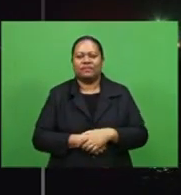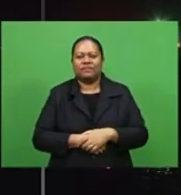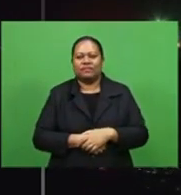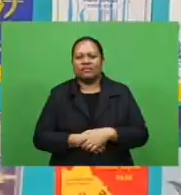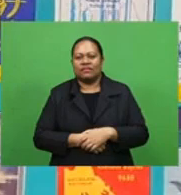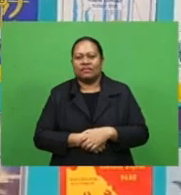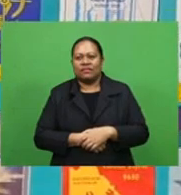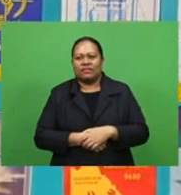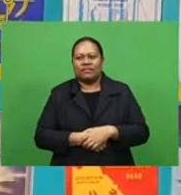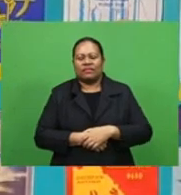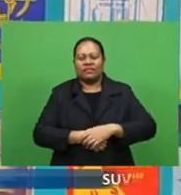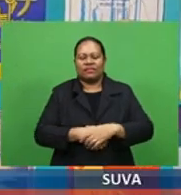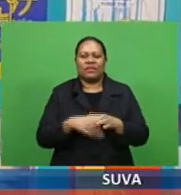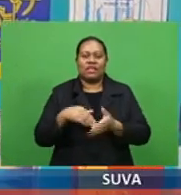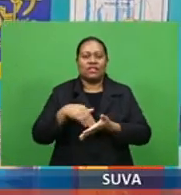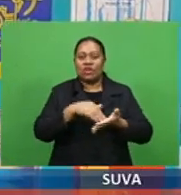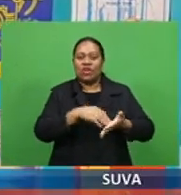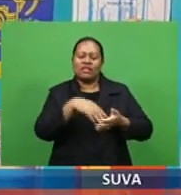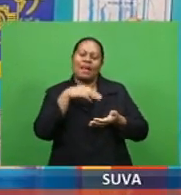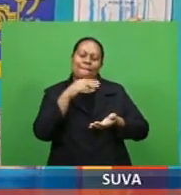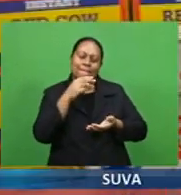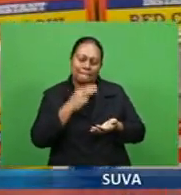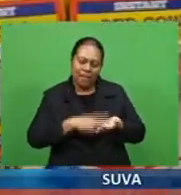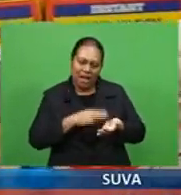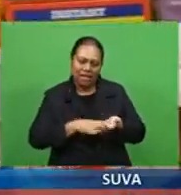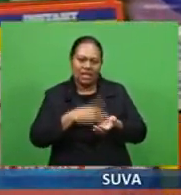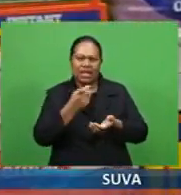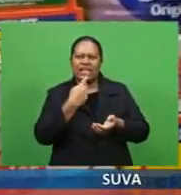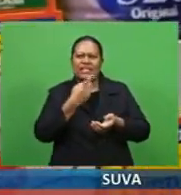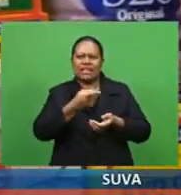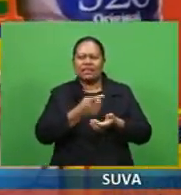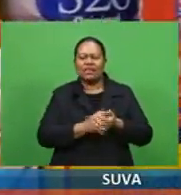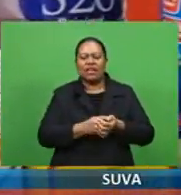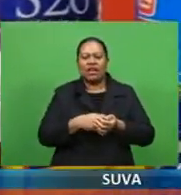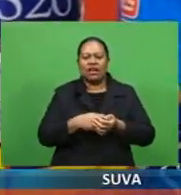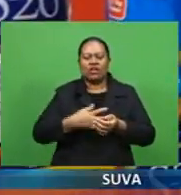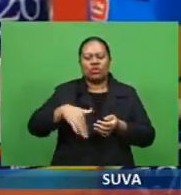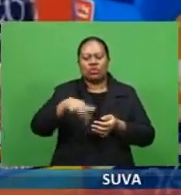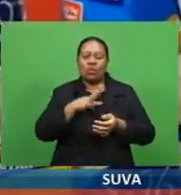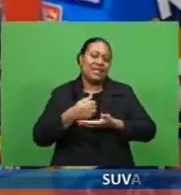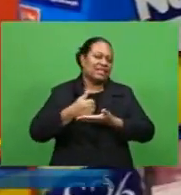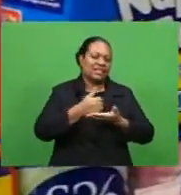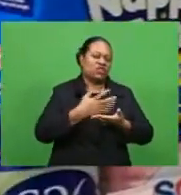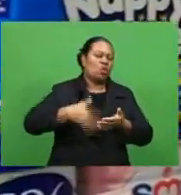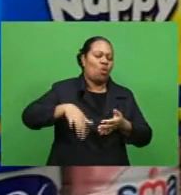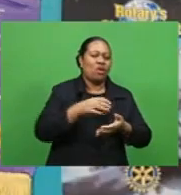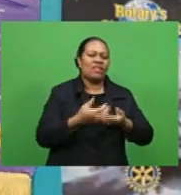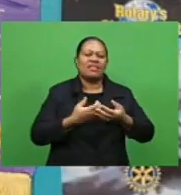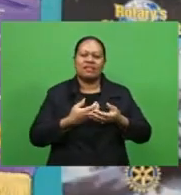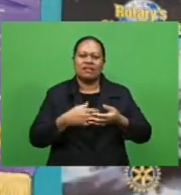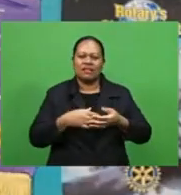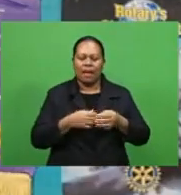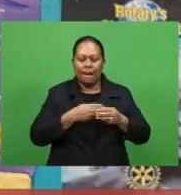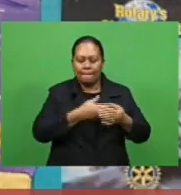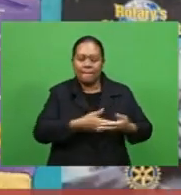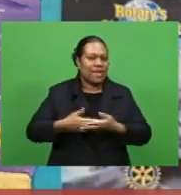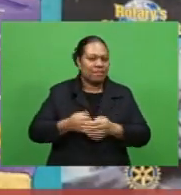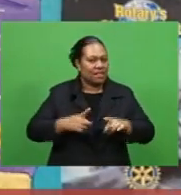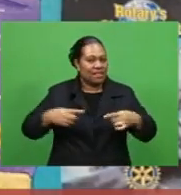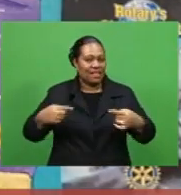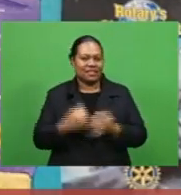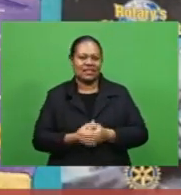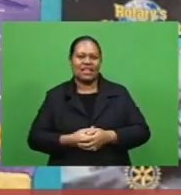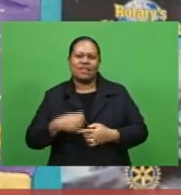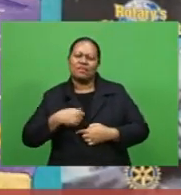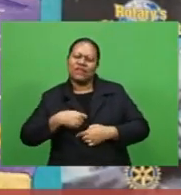more helping mothers need the Rotary Club responding to community calls to assist with baby essentials and while talking to